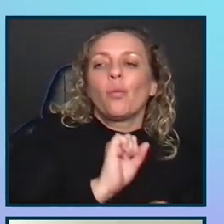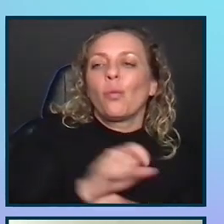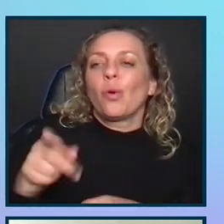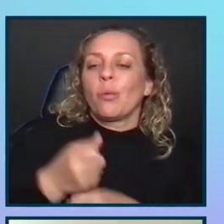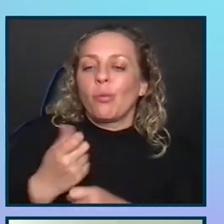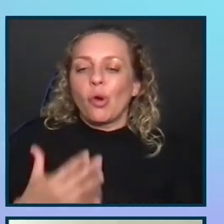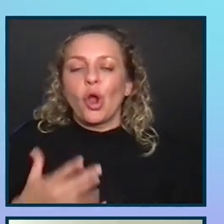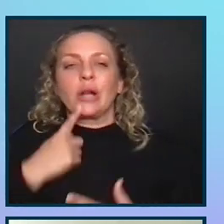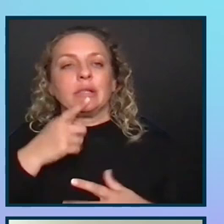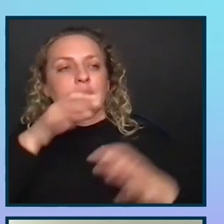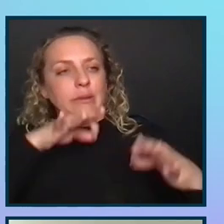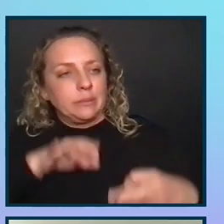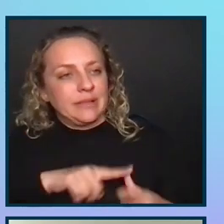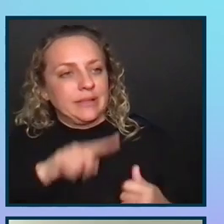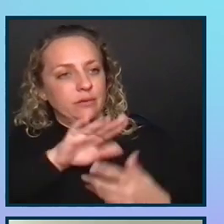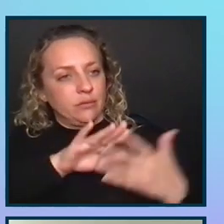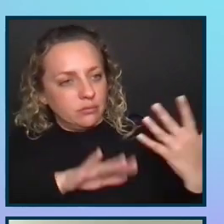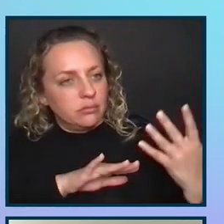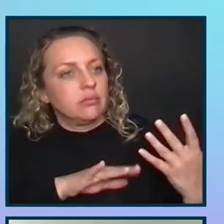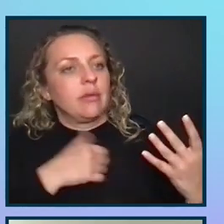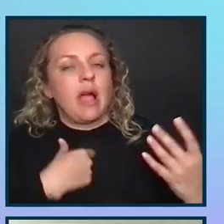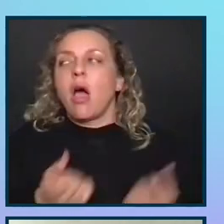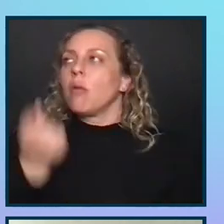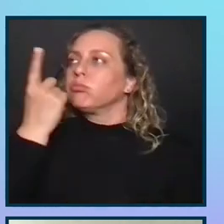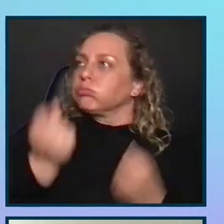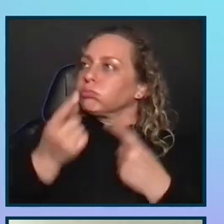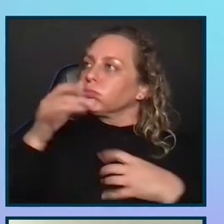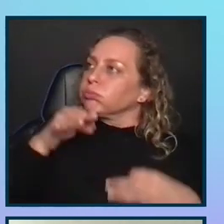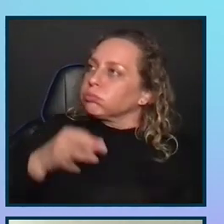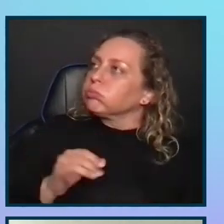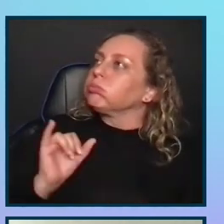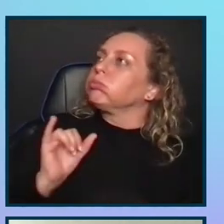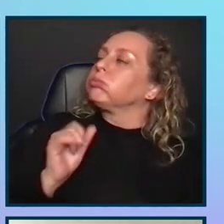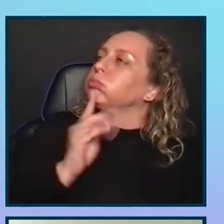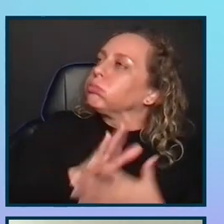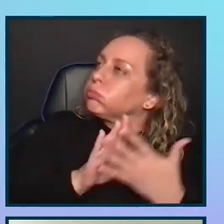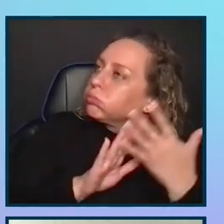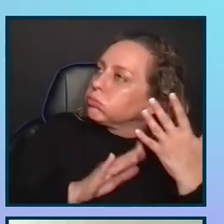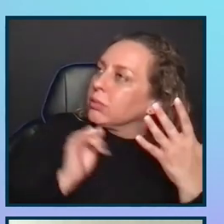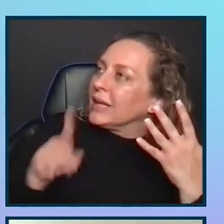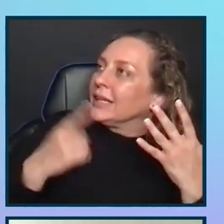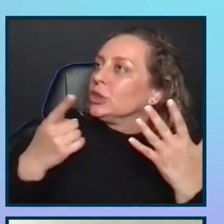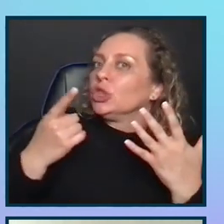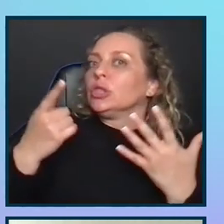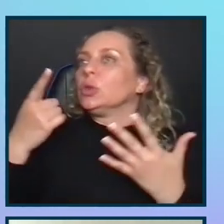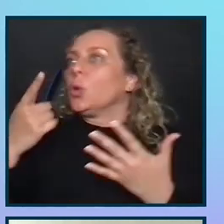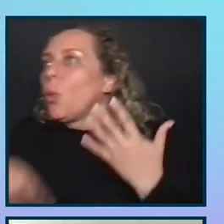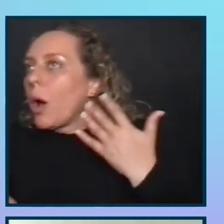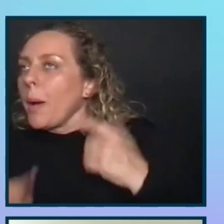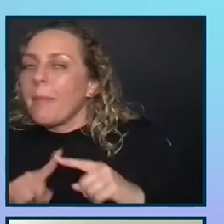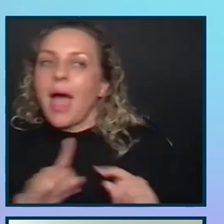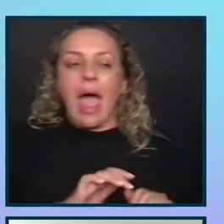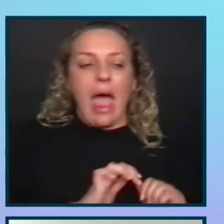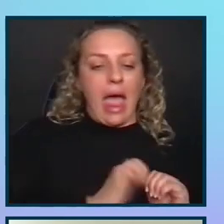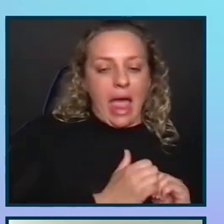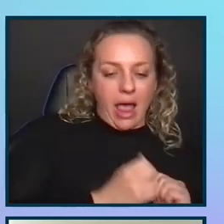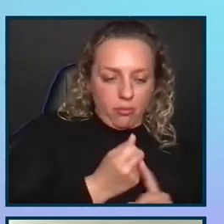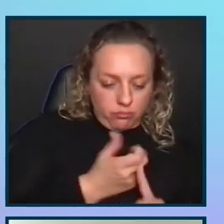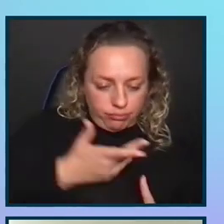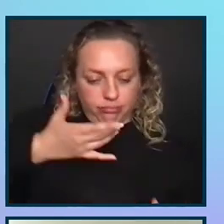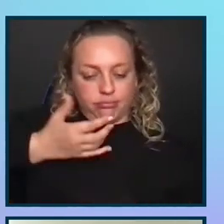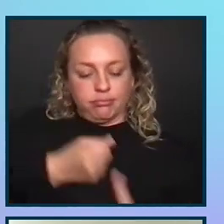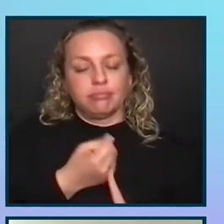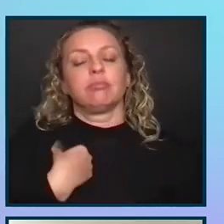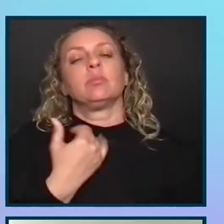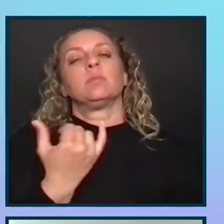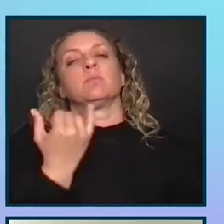components of the platform, I was there to understand it, to understand different pieces of the scope, not just the what, but the how. You know,